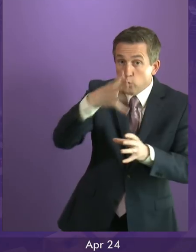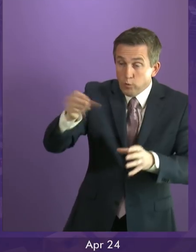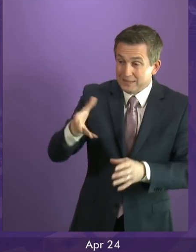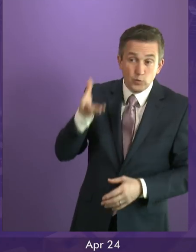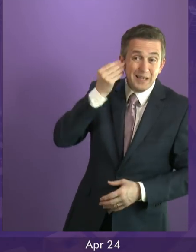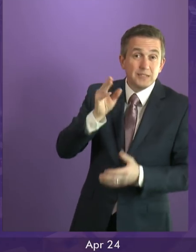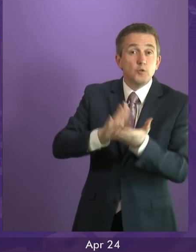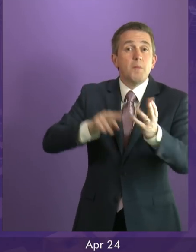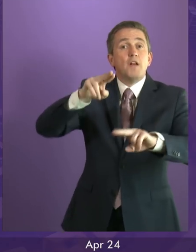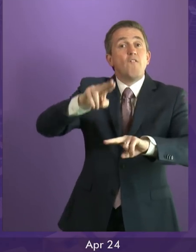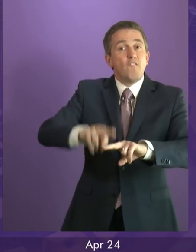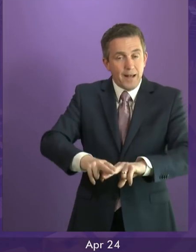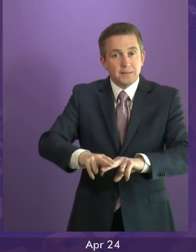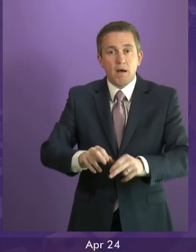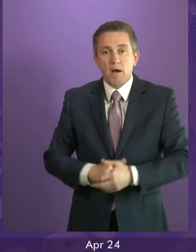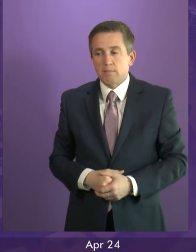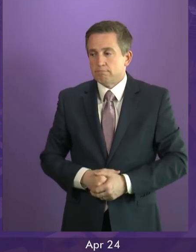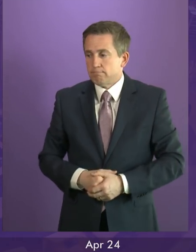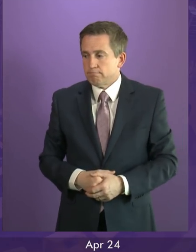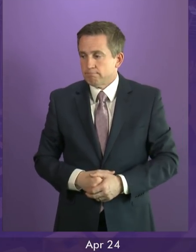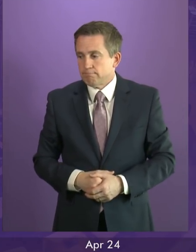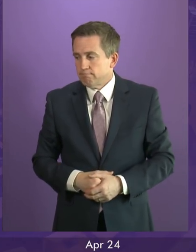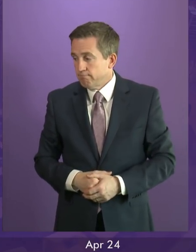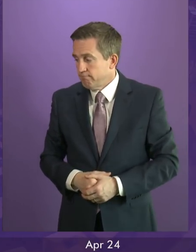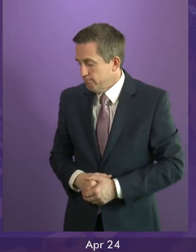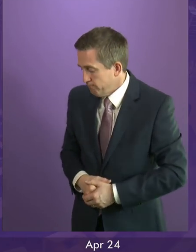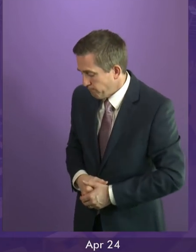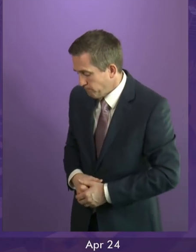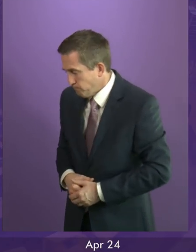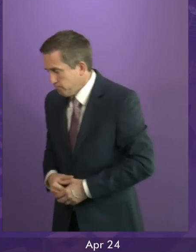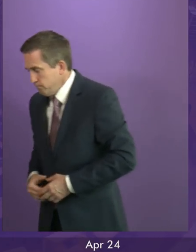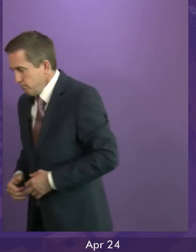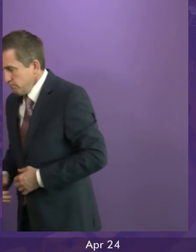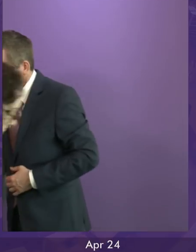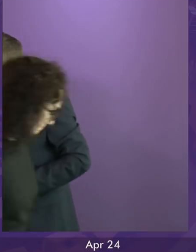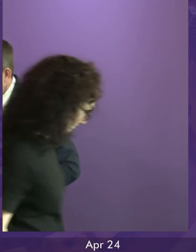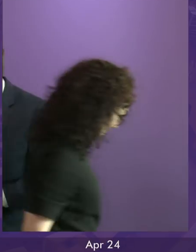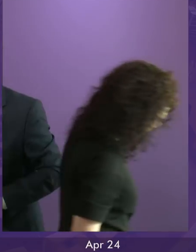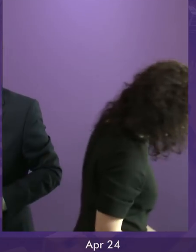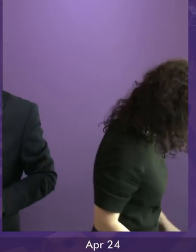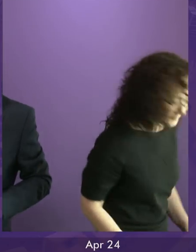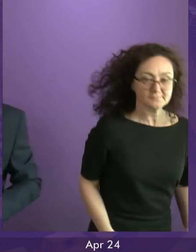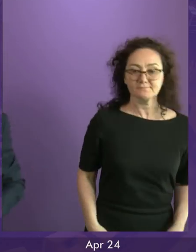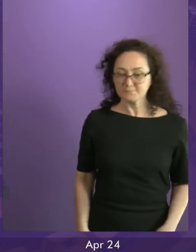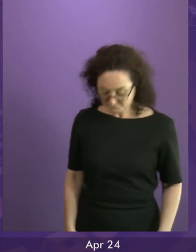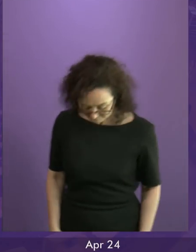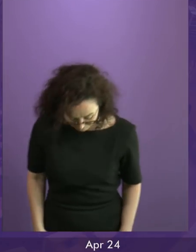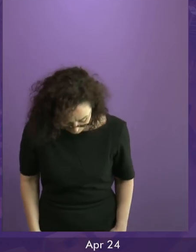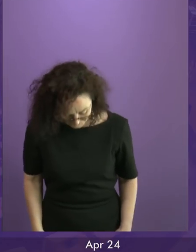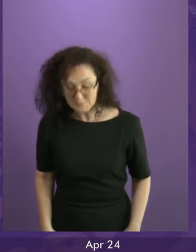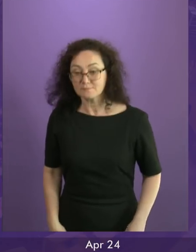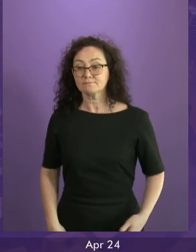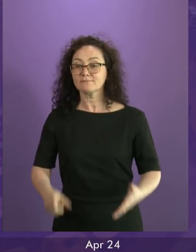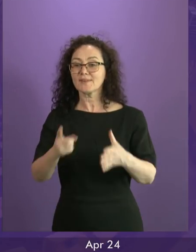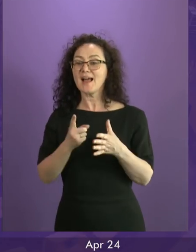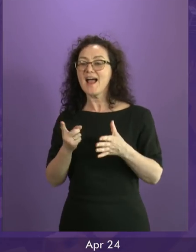common sense into them over the next period. Annabelle Ewing to be followed by Rhoda Grant. Thank you, presiding officer. In 2014, Ruth Davidson said,